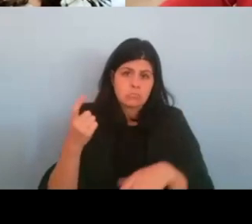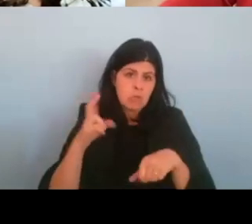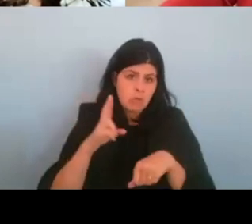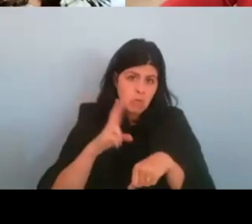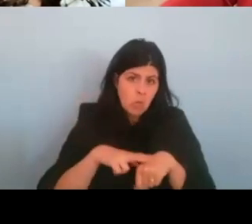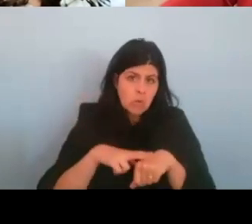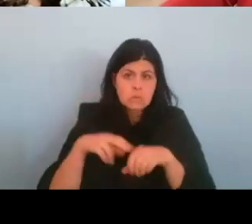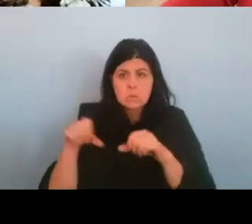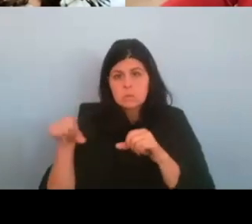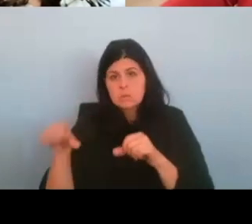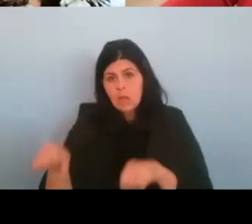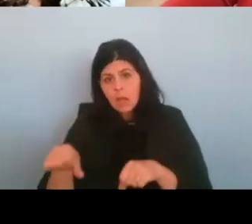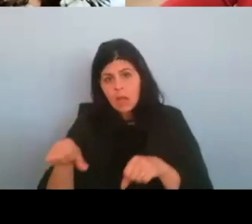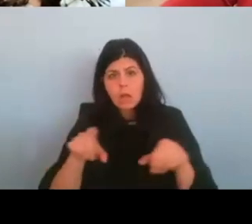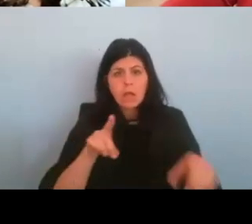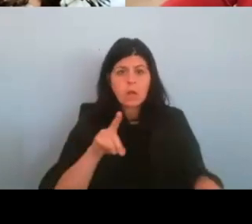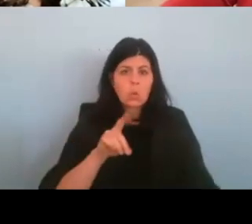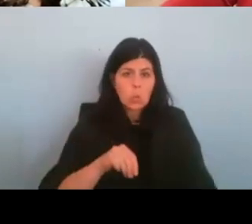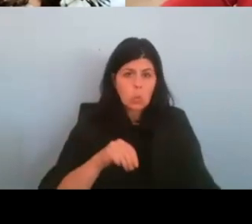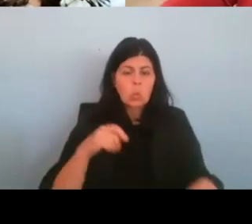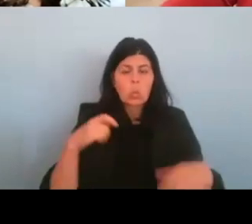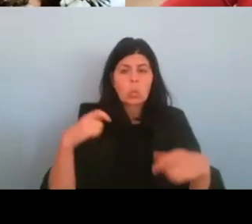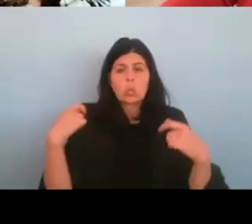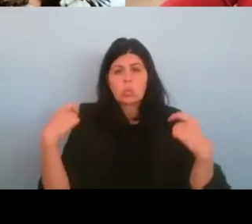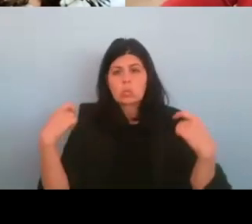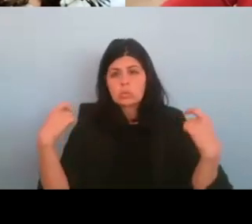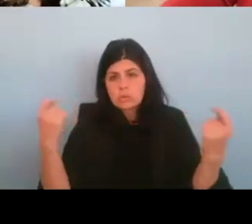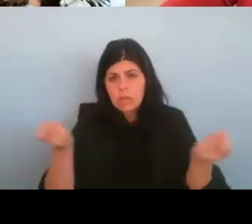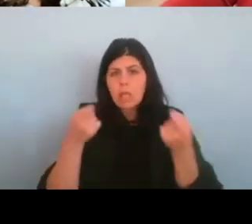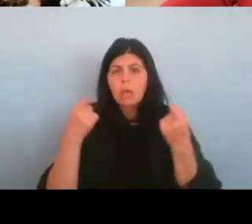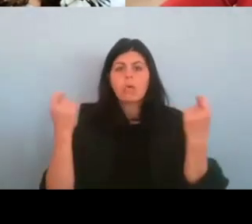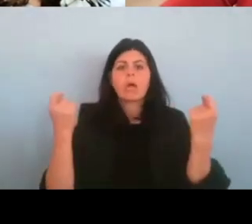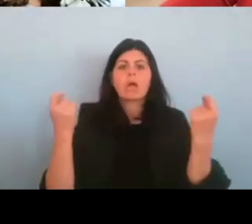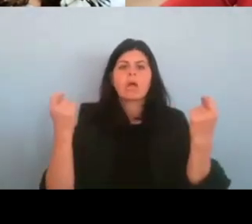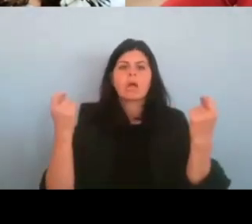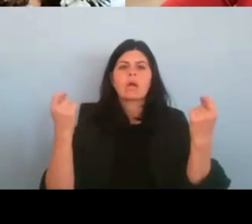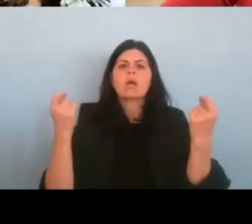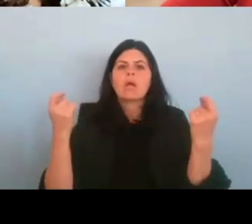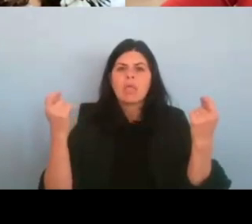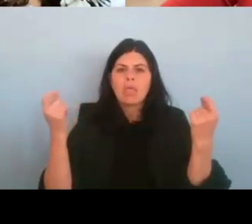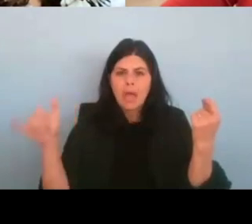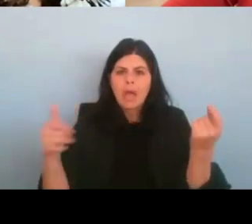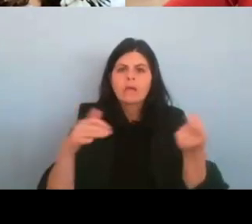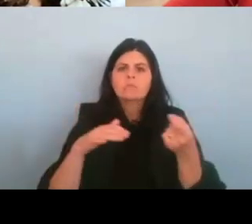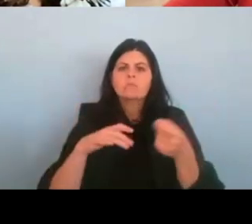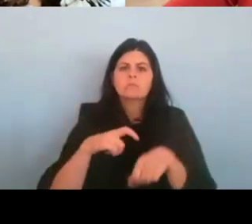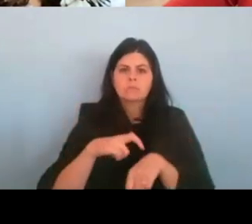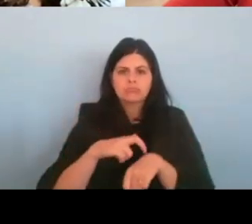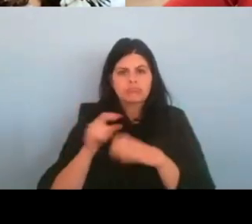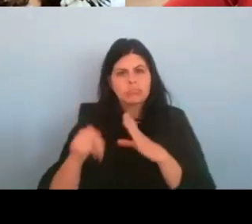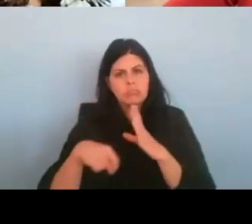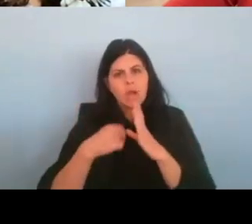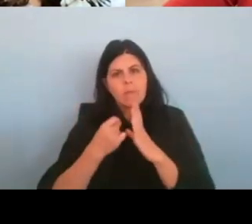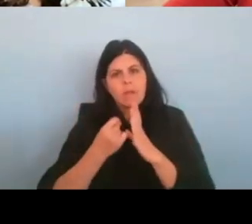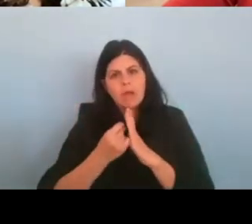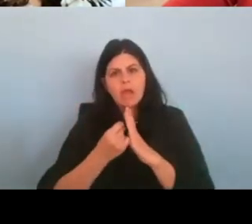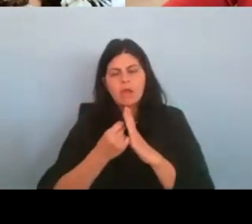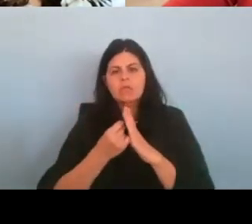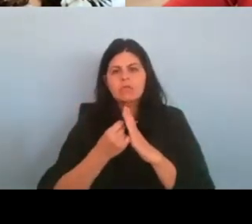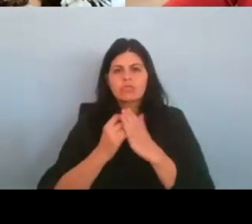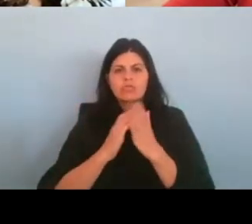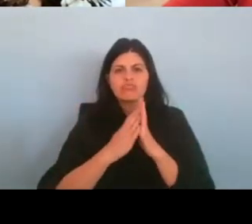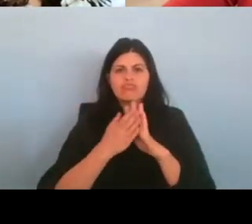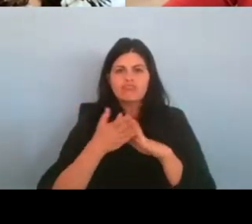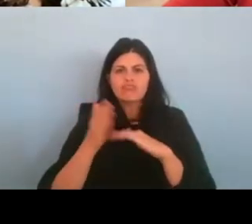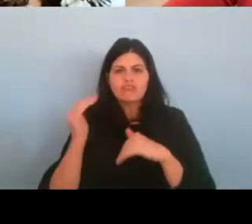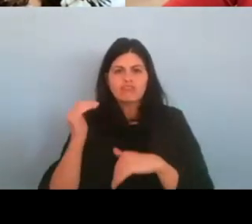do celebrate that, celebrate that coming of age in a ceremony. Most often,